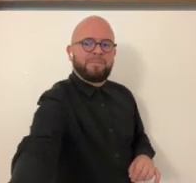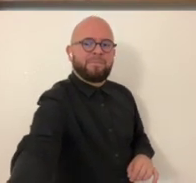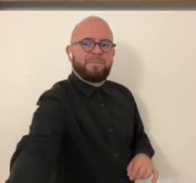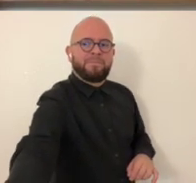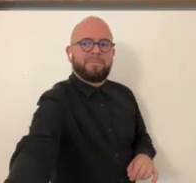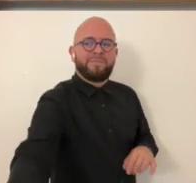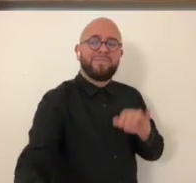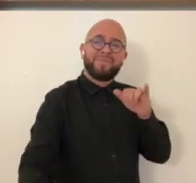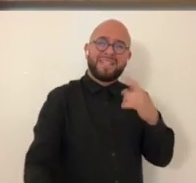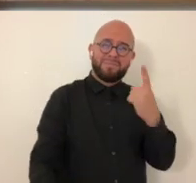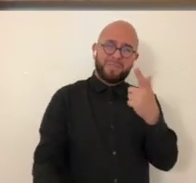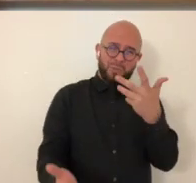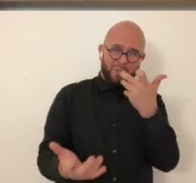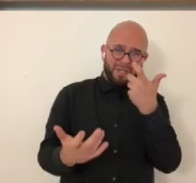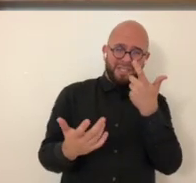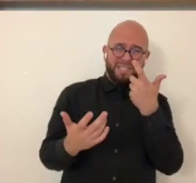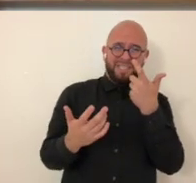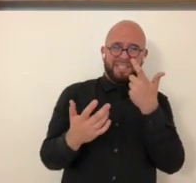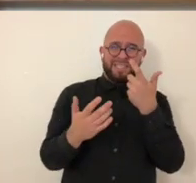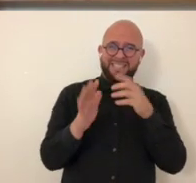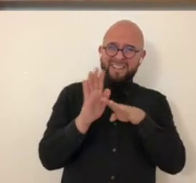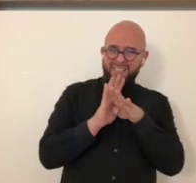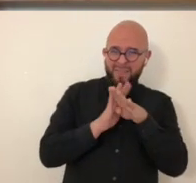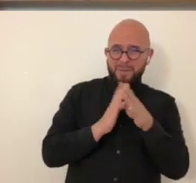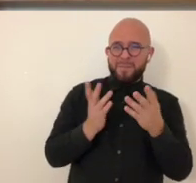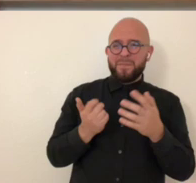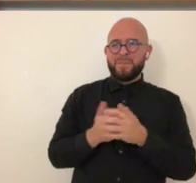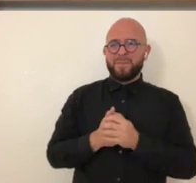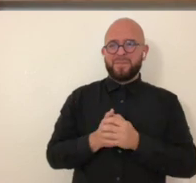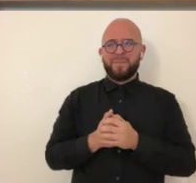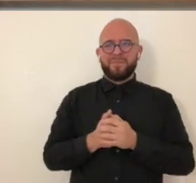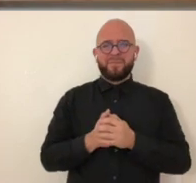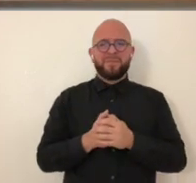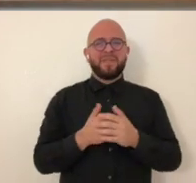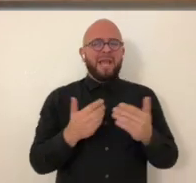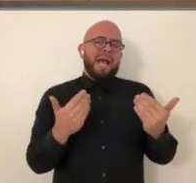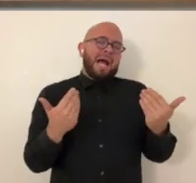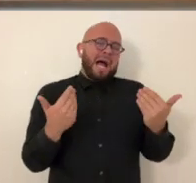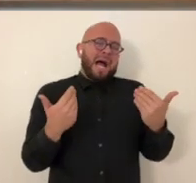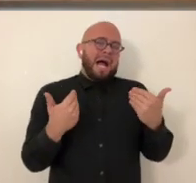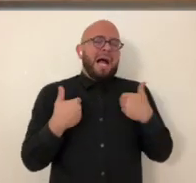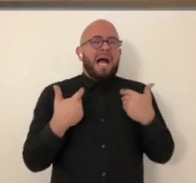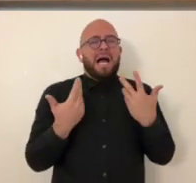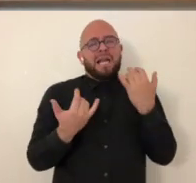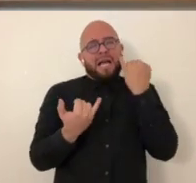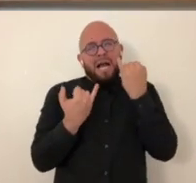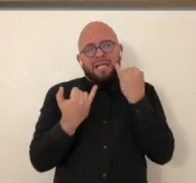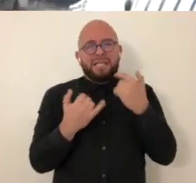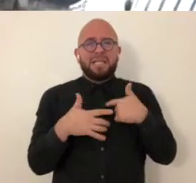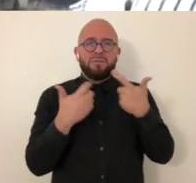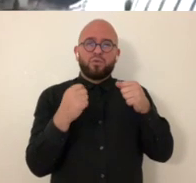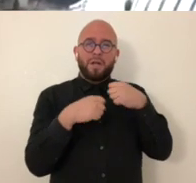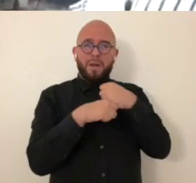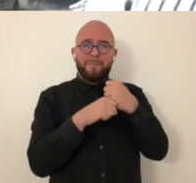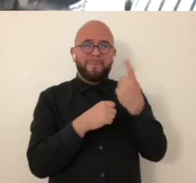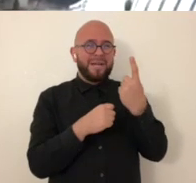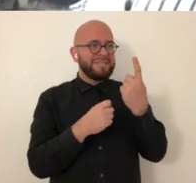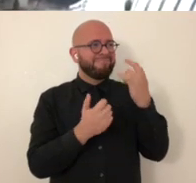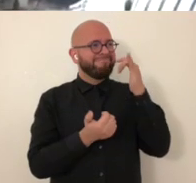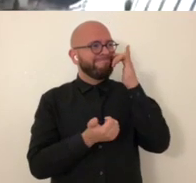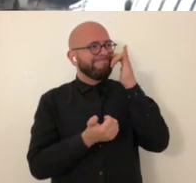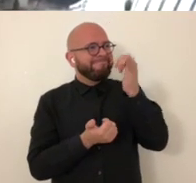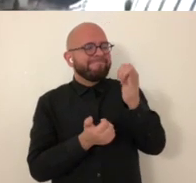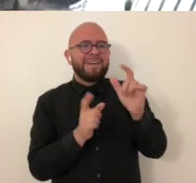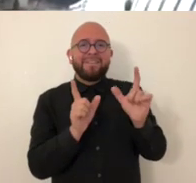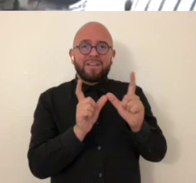is that something you've been interested in trying to develop as well you know i've i've had ideas